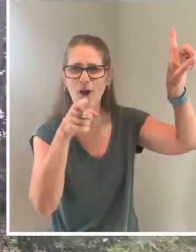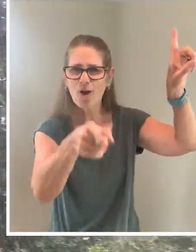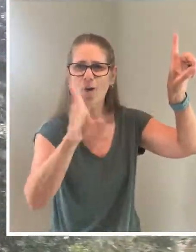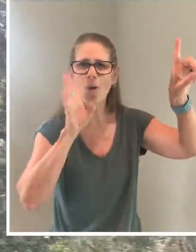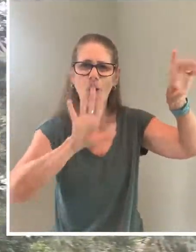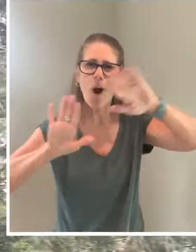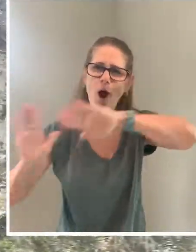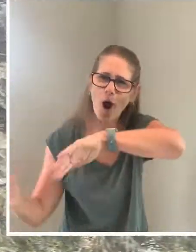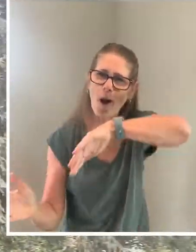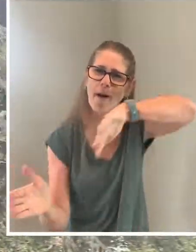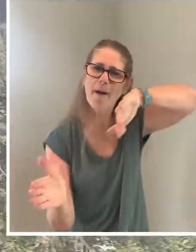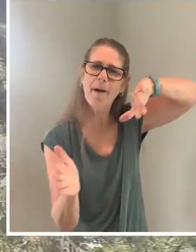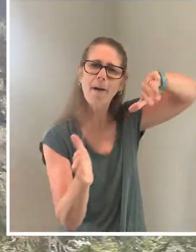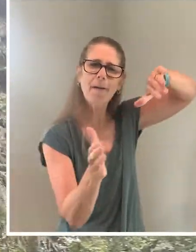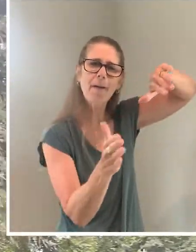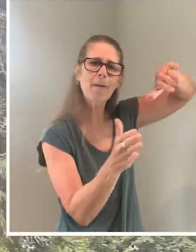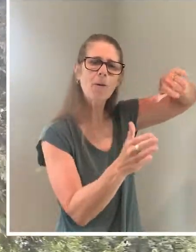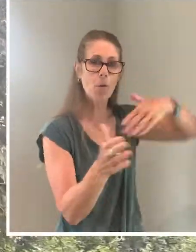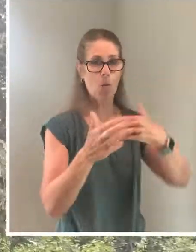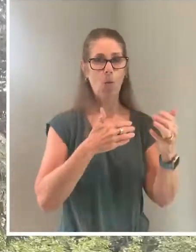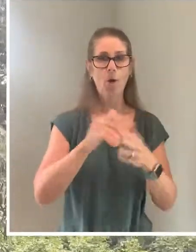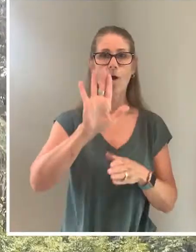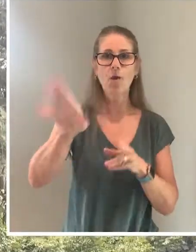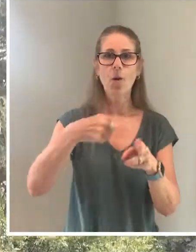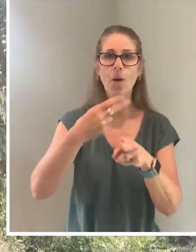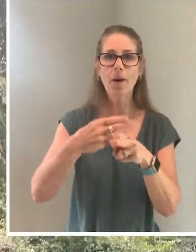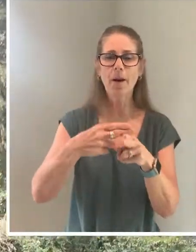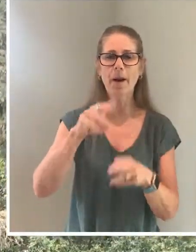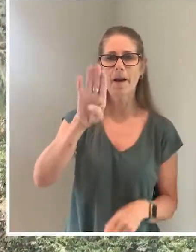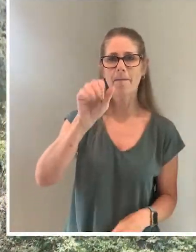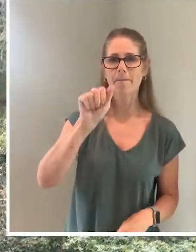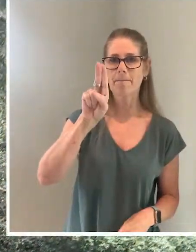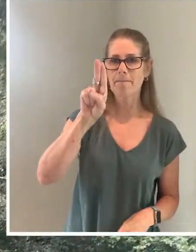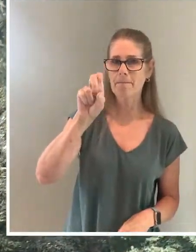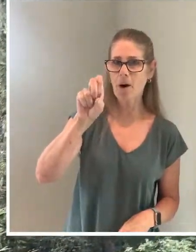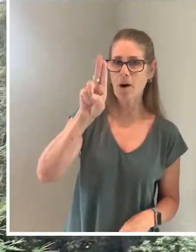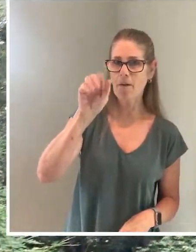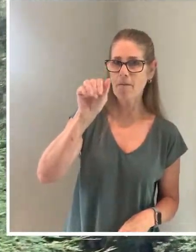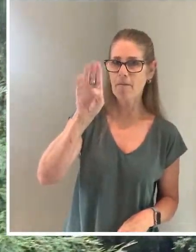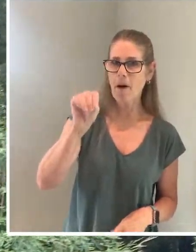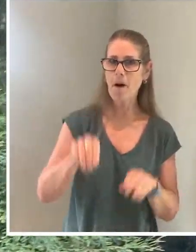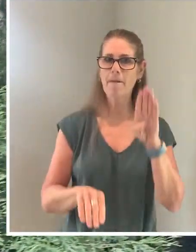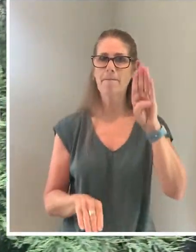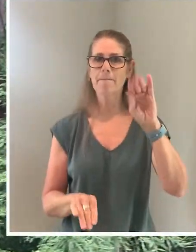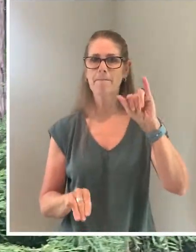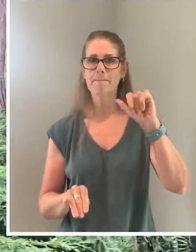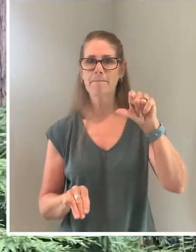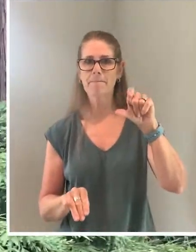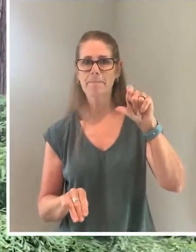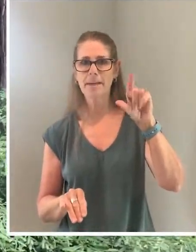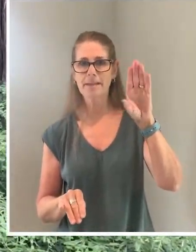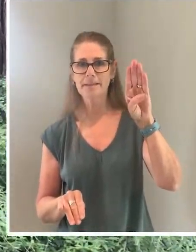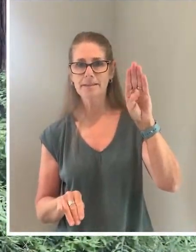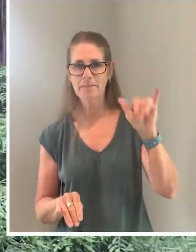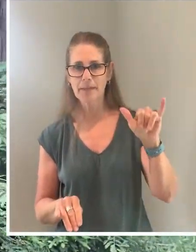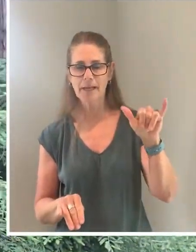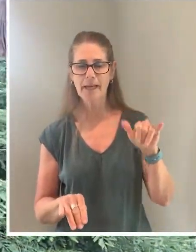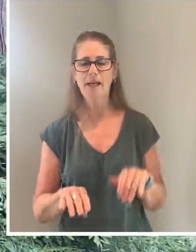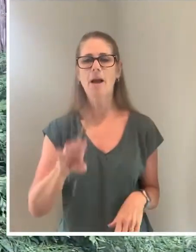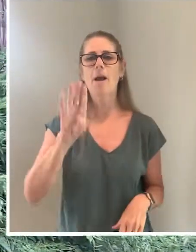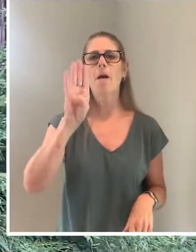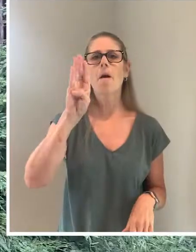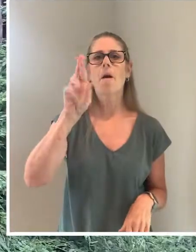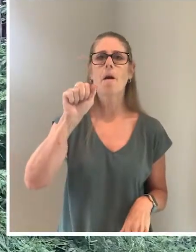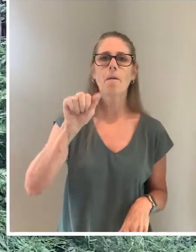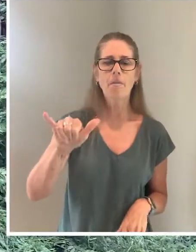be your name Boxbomb or Bixby or Bray or Mordecai Ali van Allen O'Shea, you're off to great